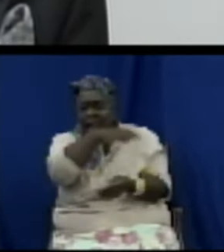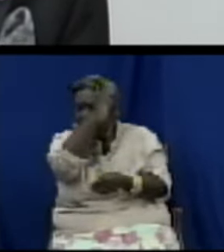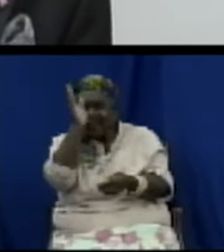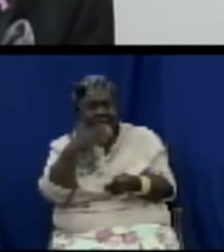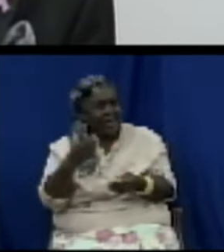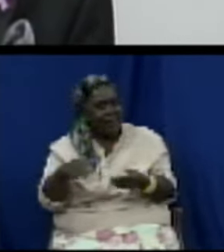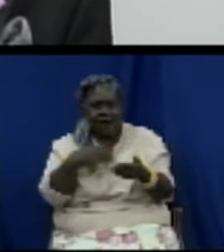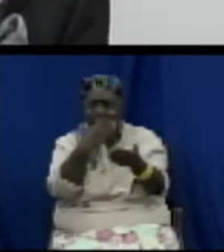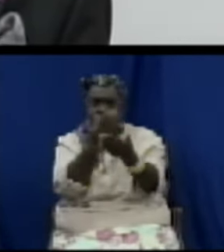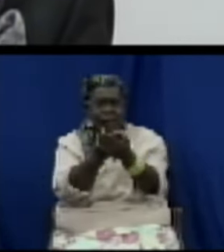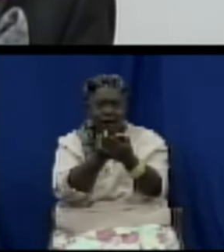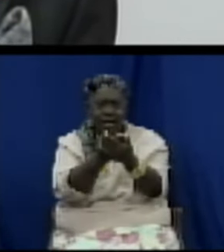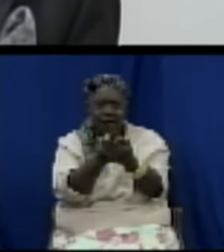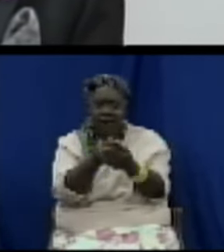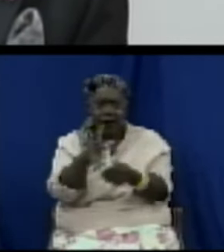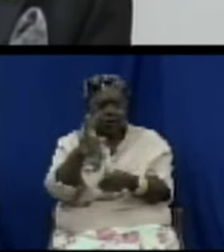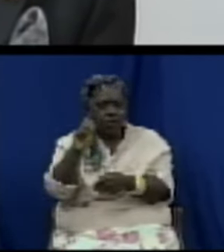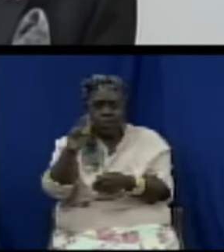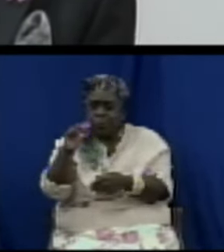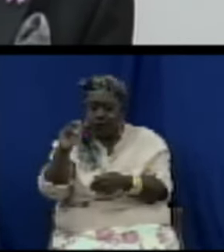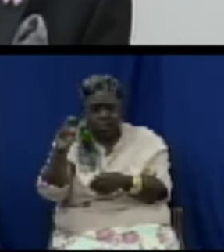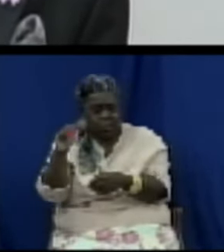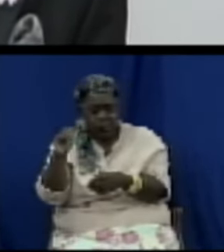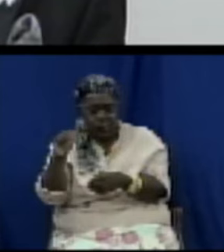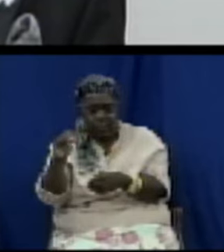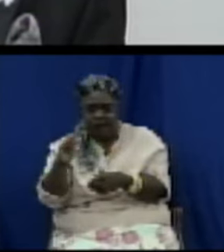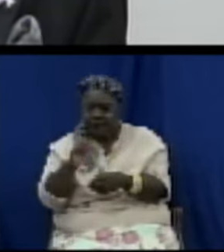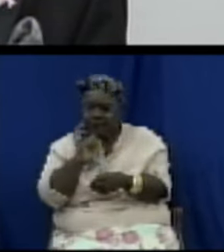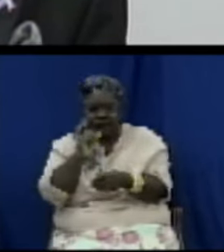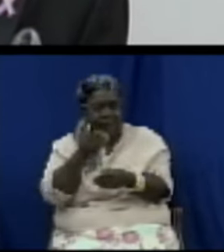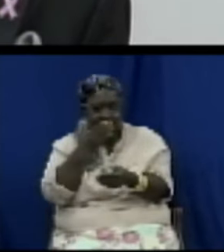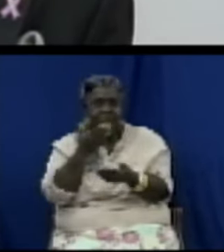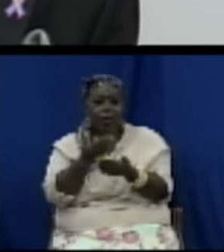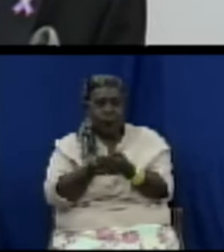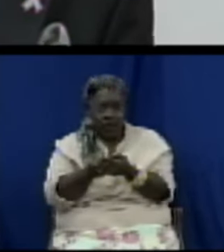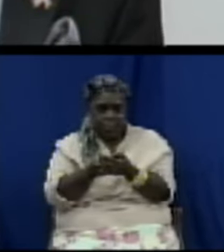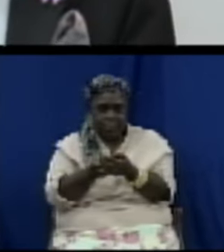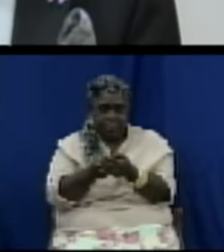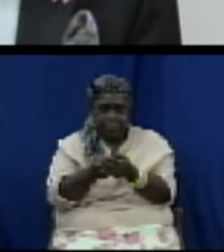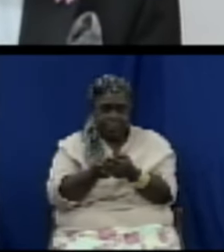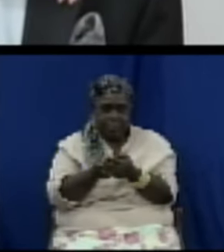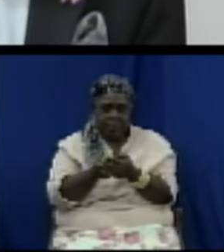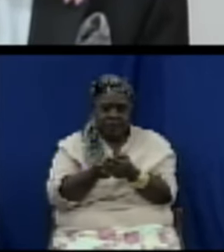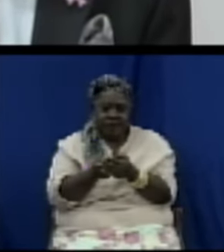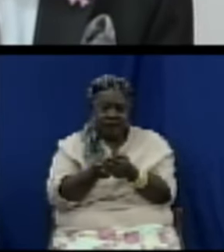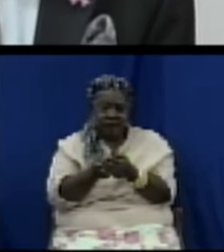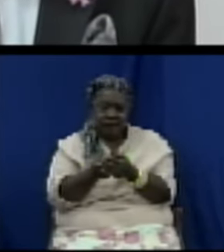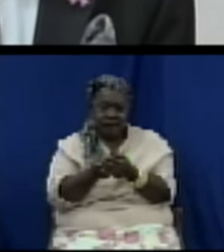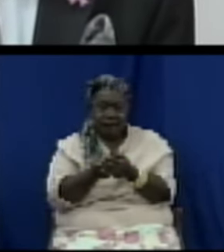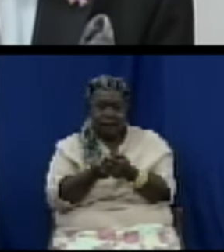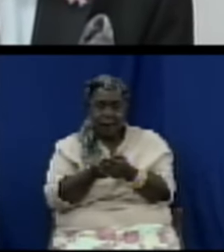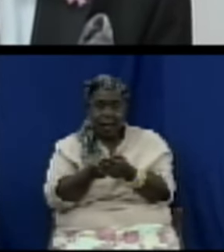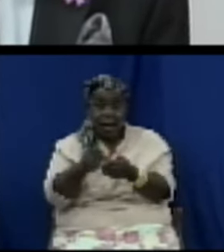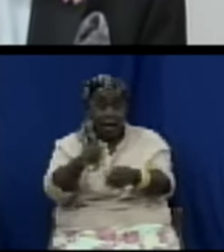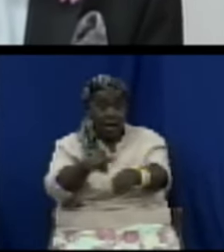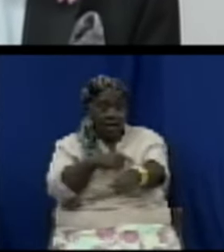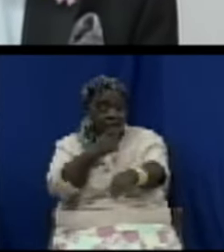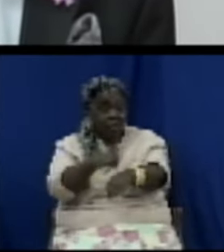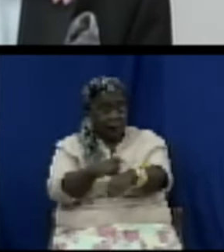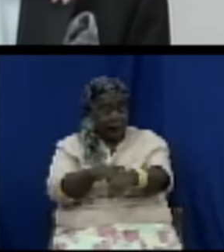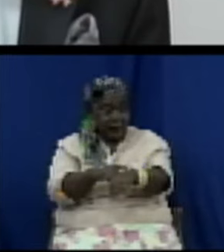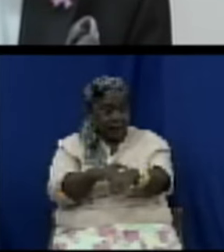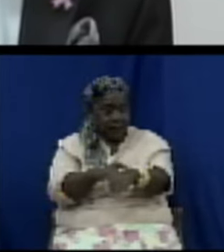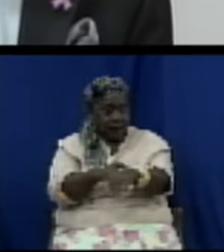you don't purchase it it's there to be delivered two months after the guy